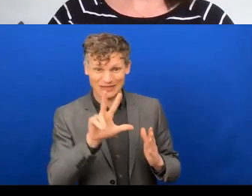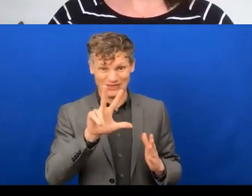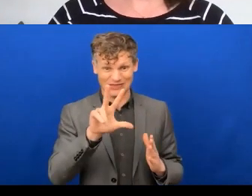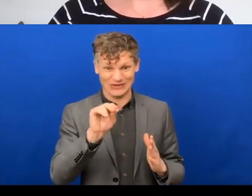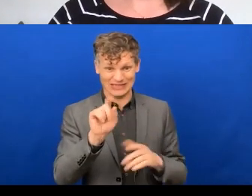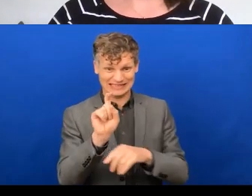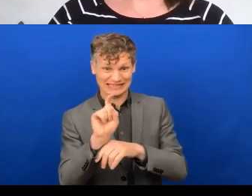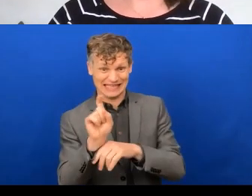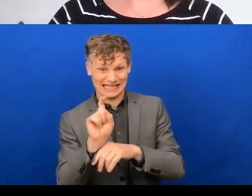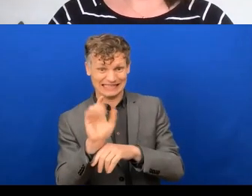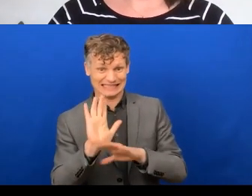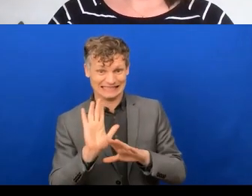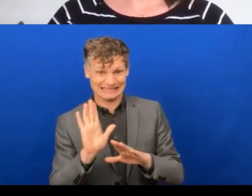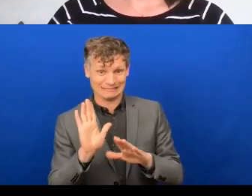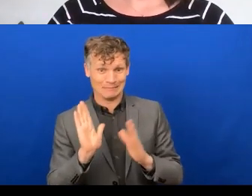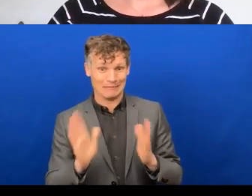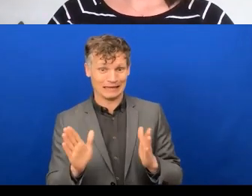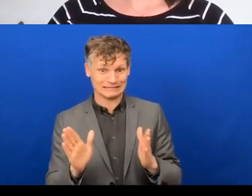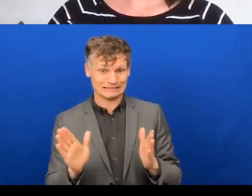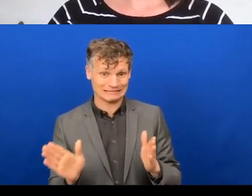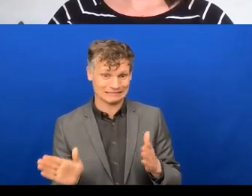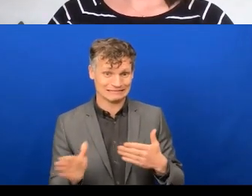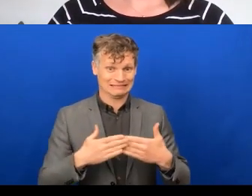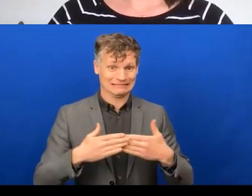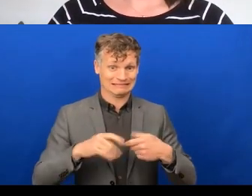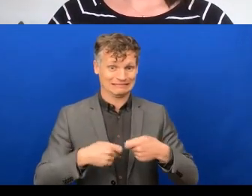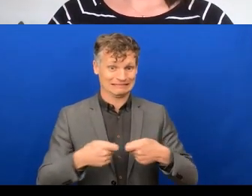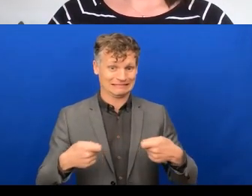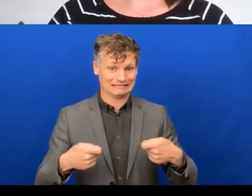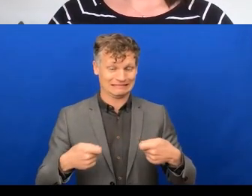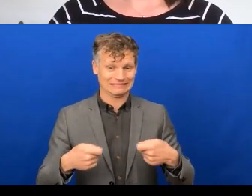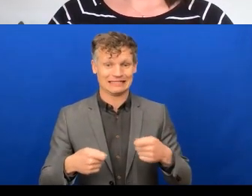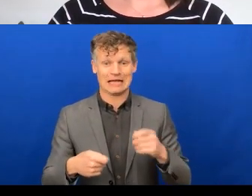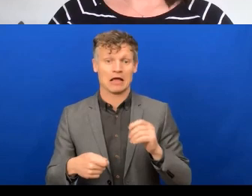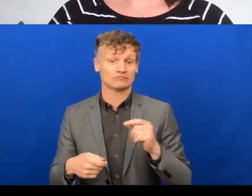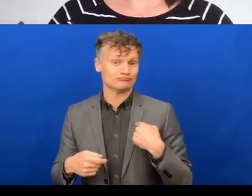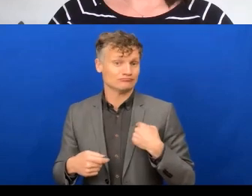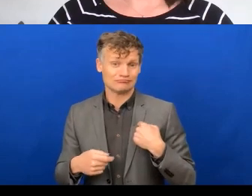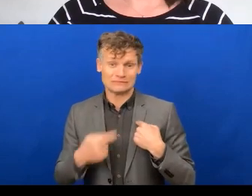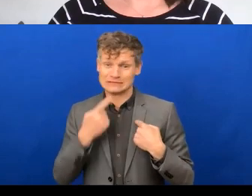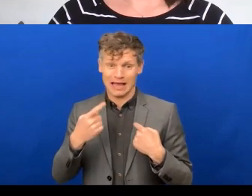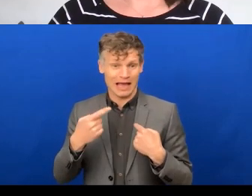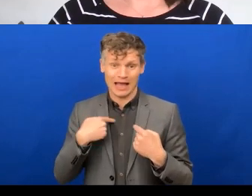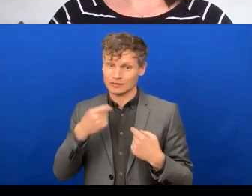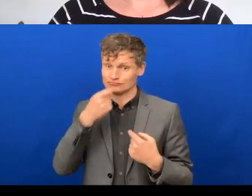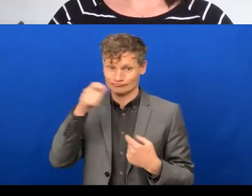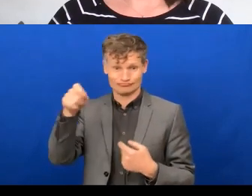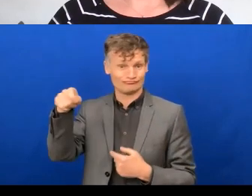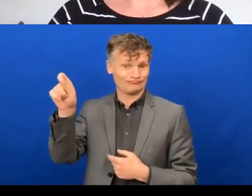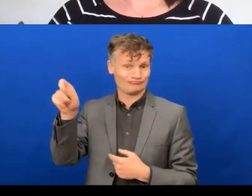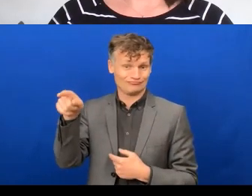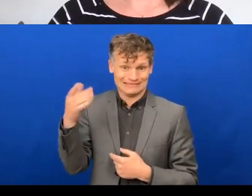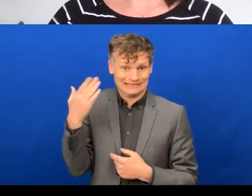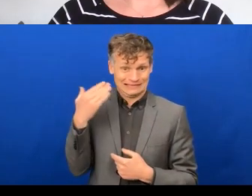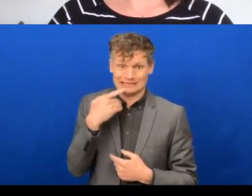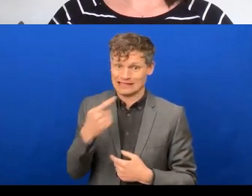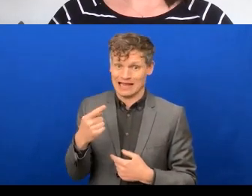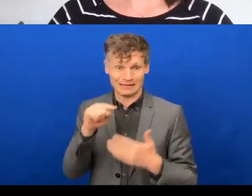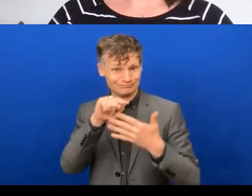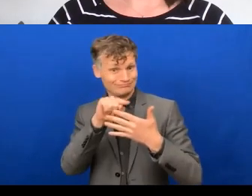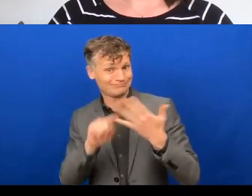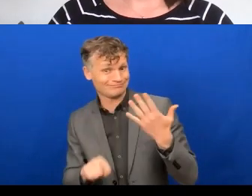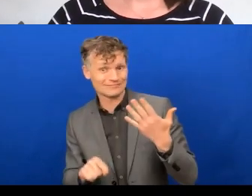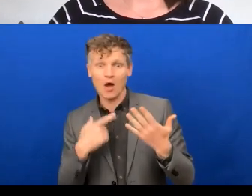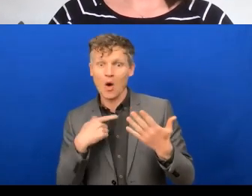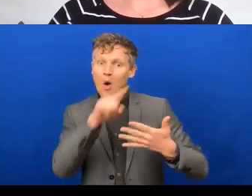up our... I agree with most of the points that Nancy's made. It is, um, it's not all pros, you know, it's not all pros,